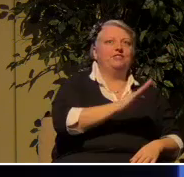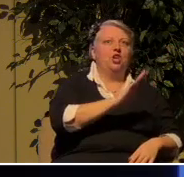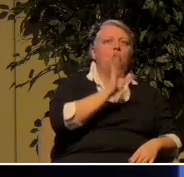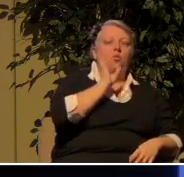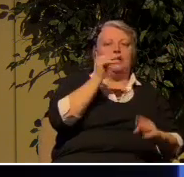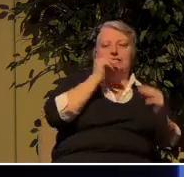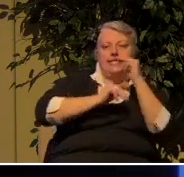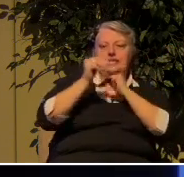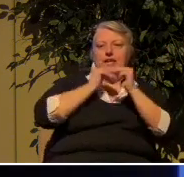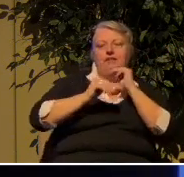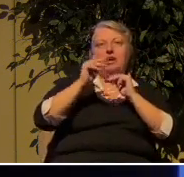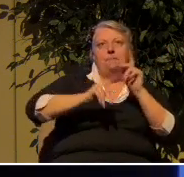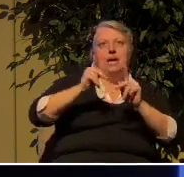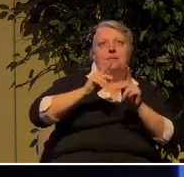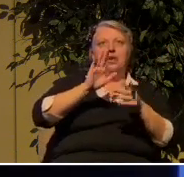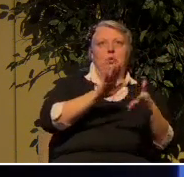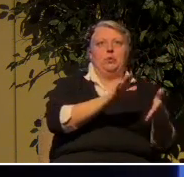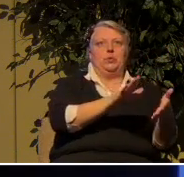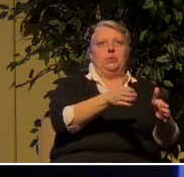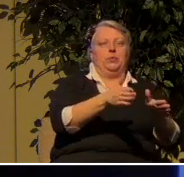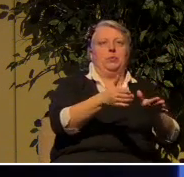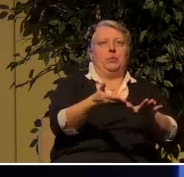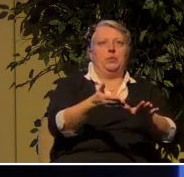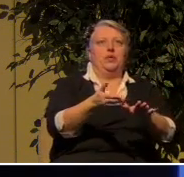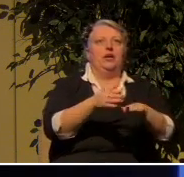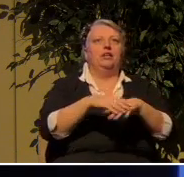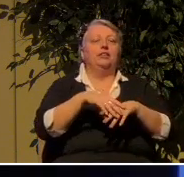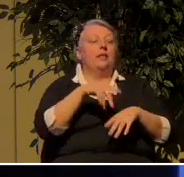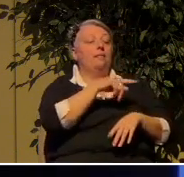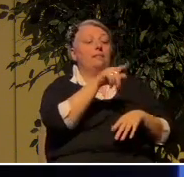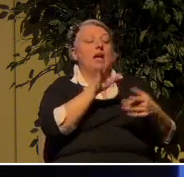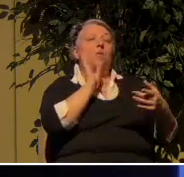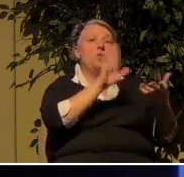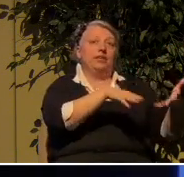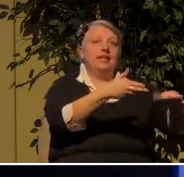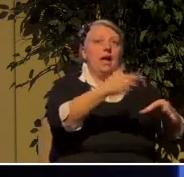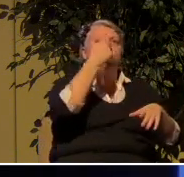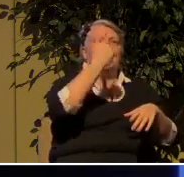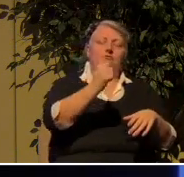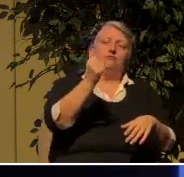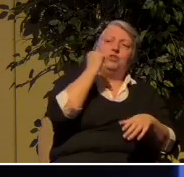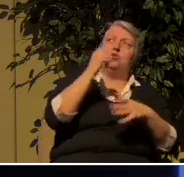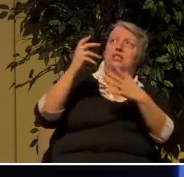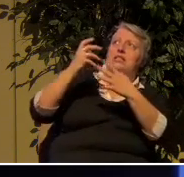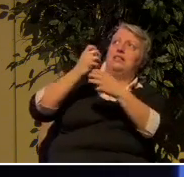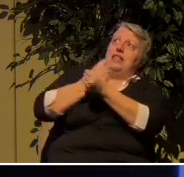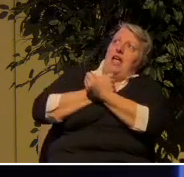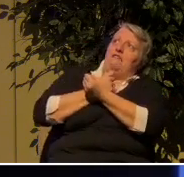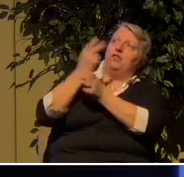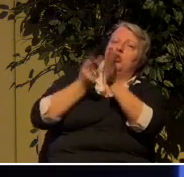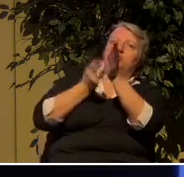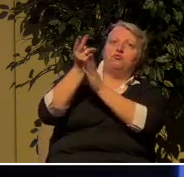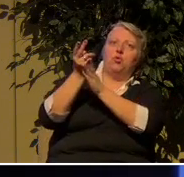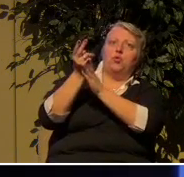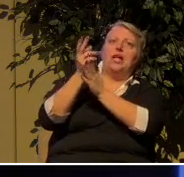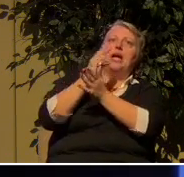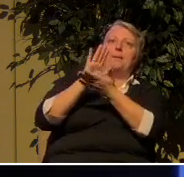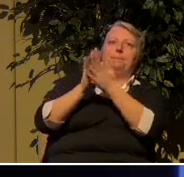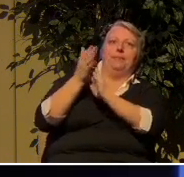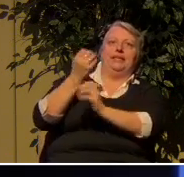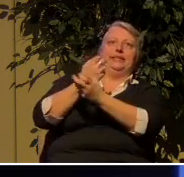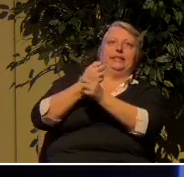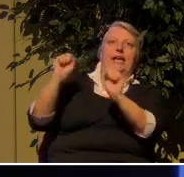those who are perishing. They perish because they refuse to love the truth and so be saved.